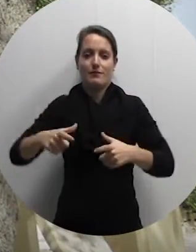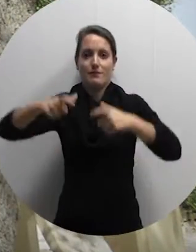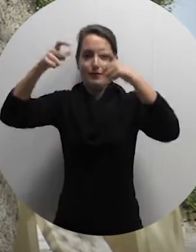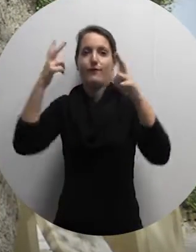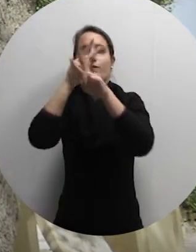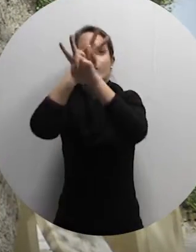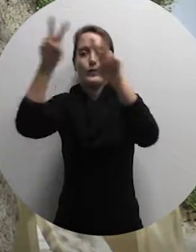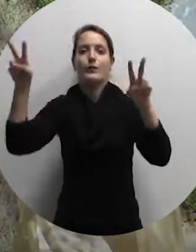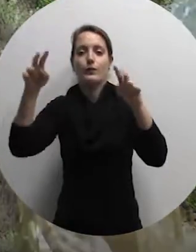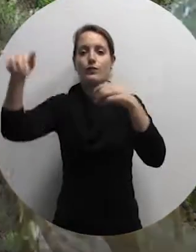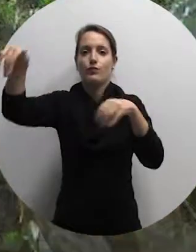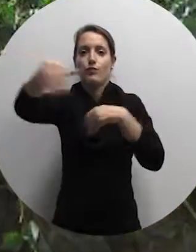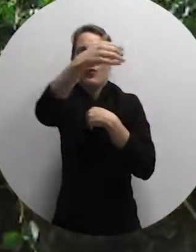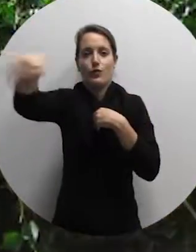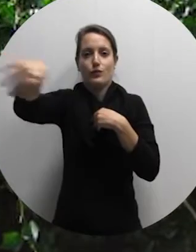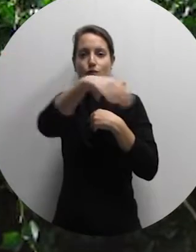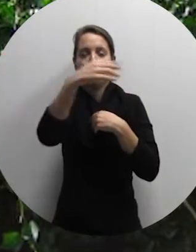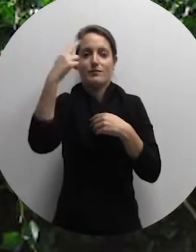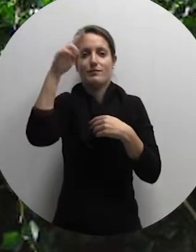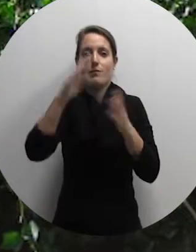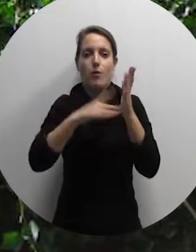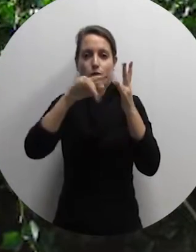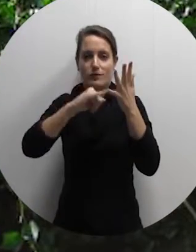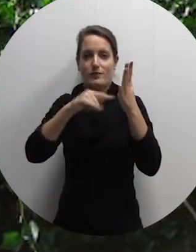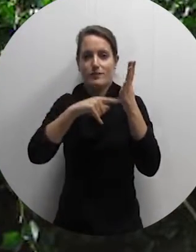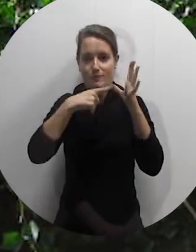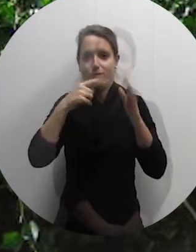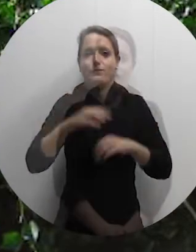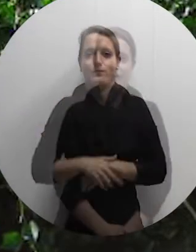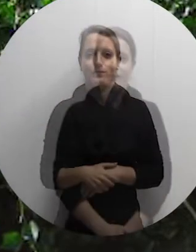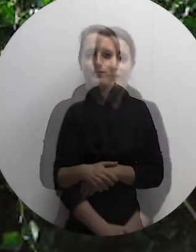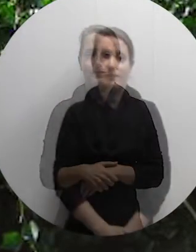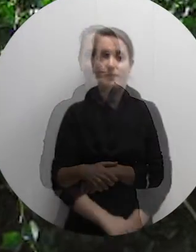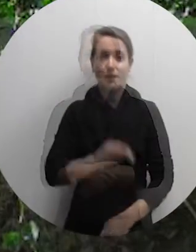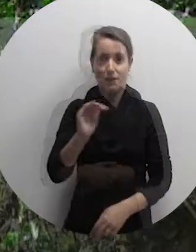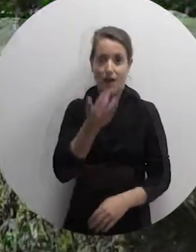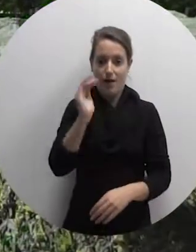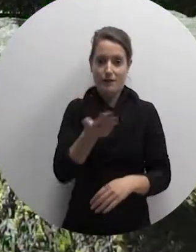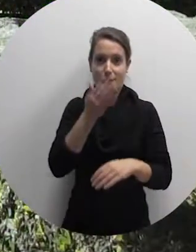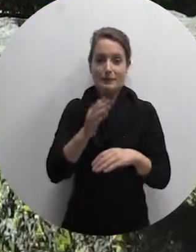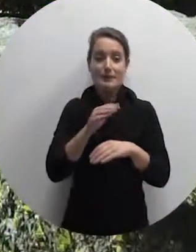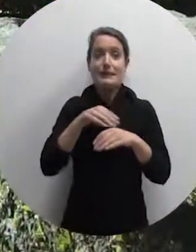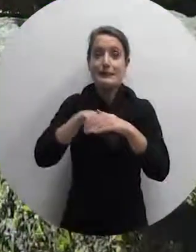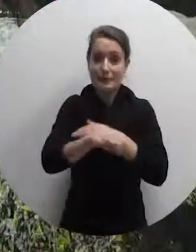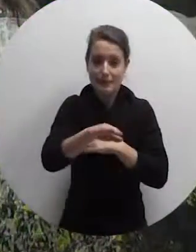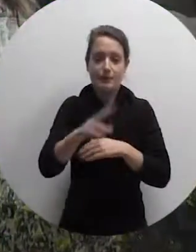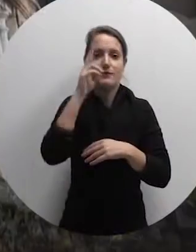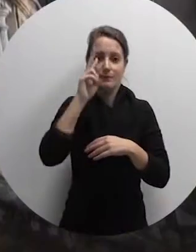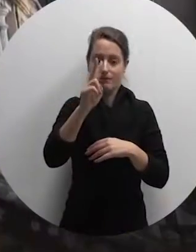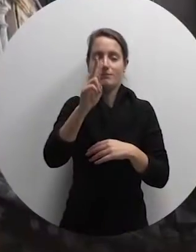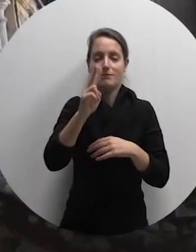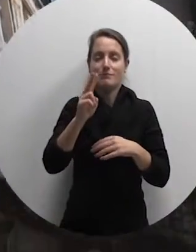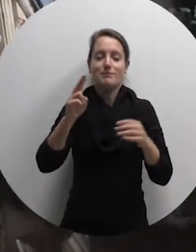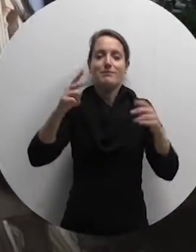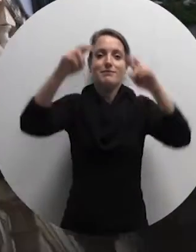overlooking Mosta Road. When entering the front garden, one immediately notices the elaborate